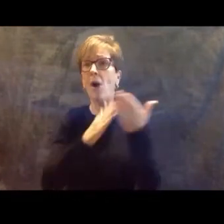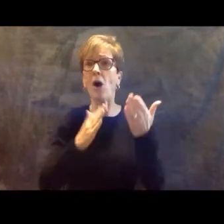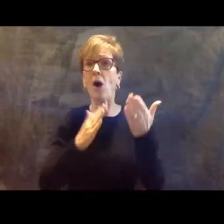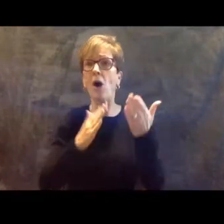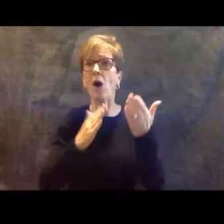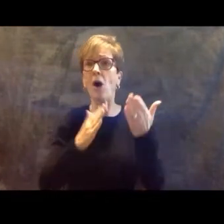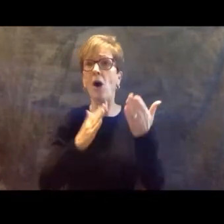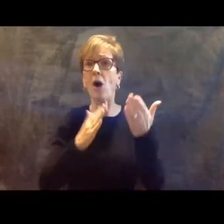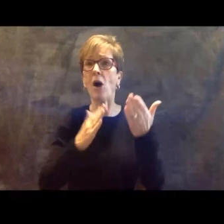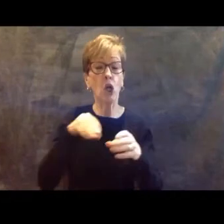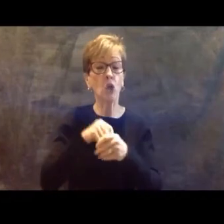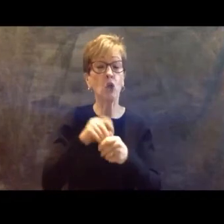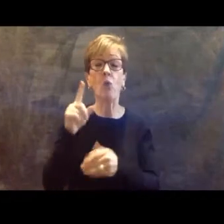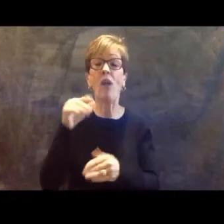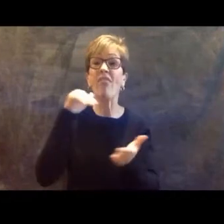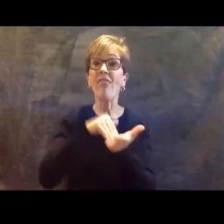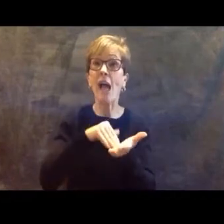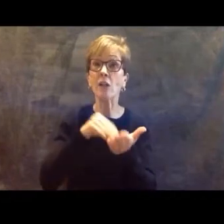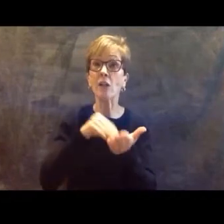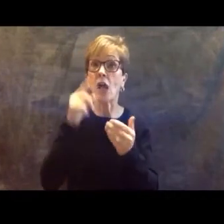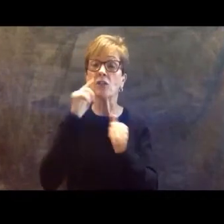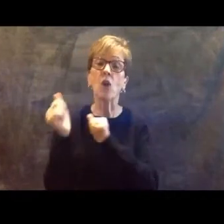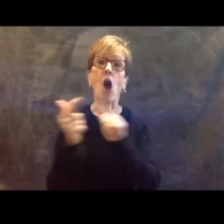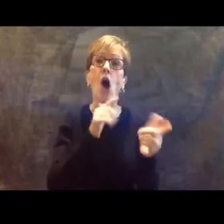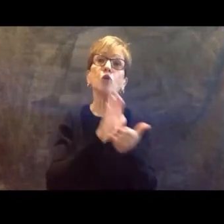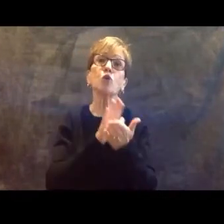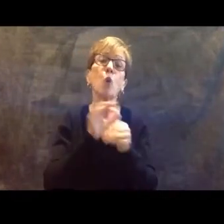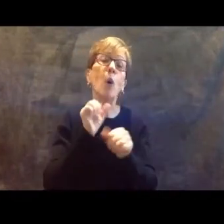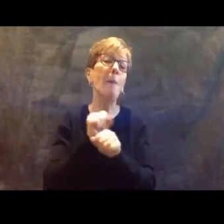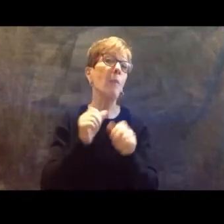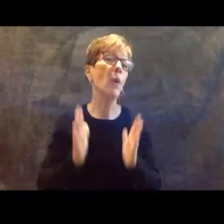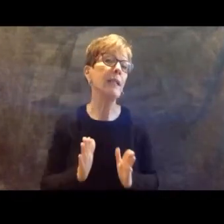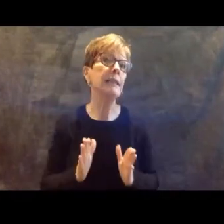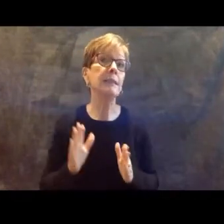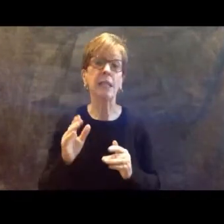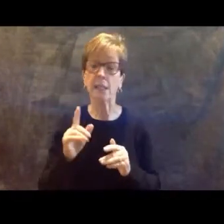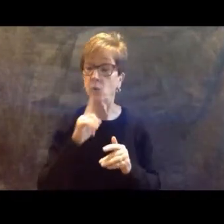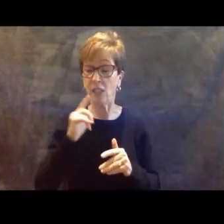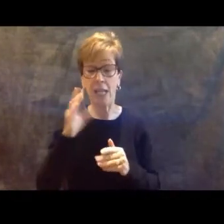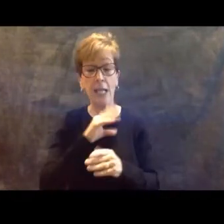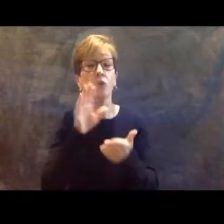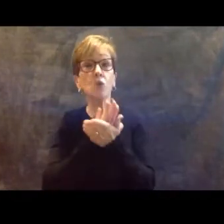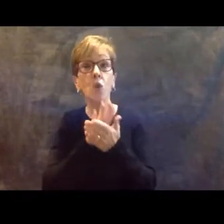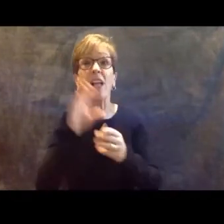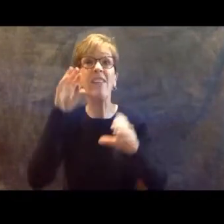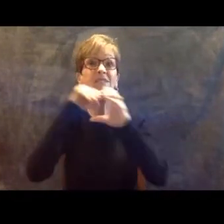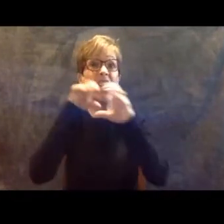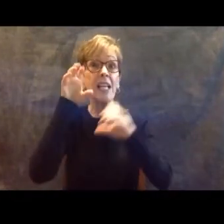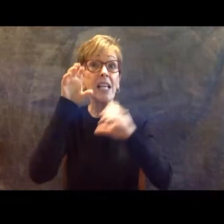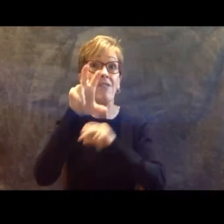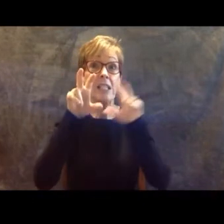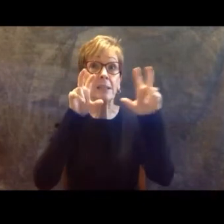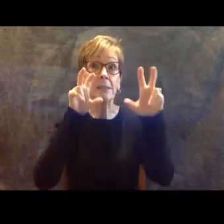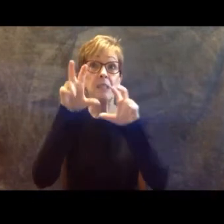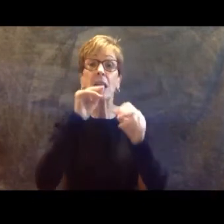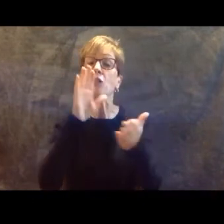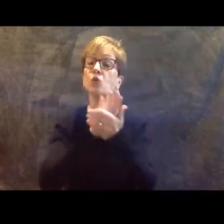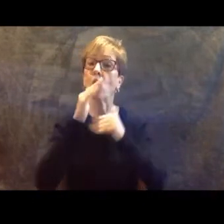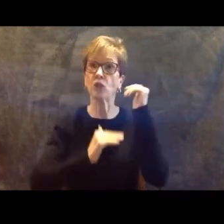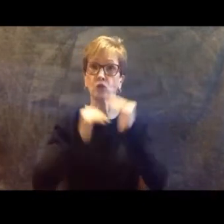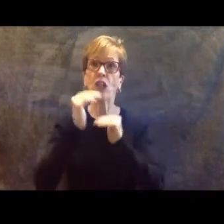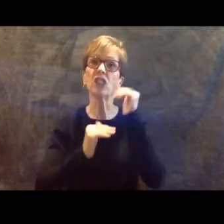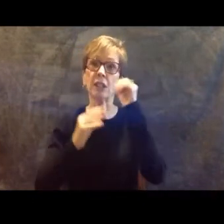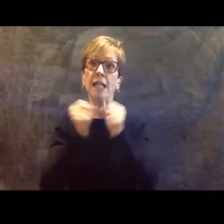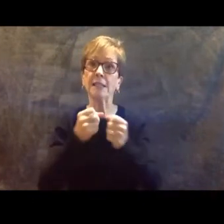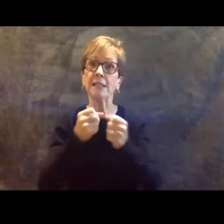raises for all school employees and historic investments in school construction and in broadband expansion. And we've prioritized our